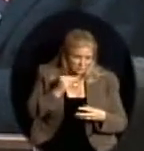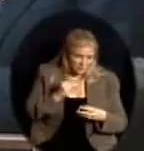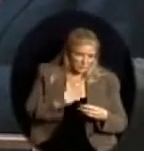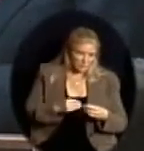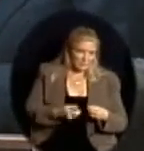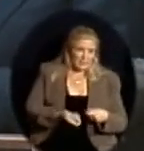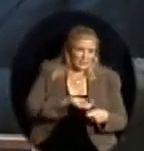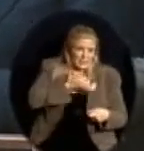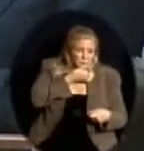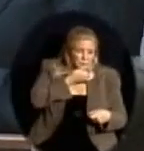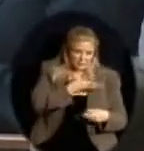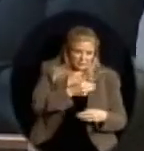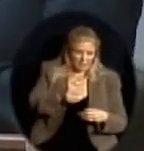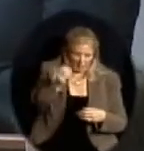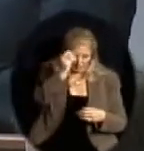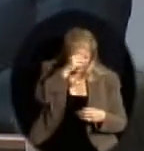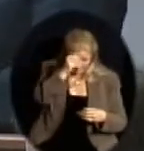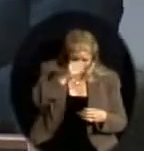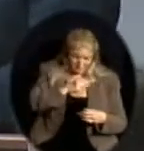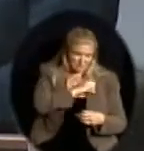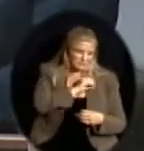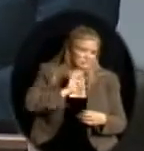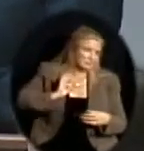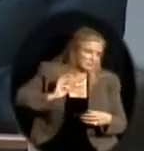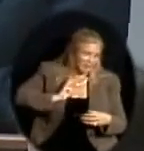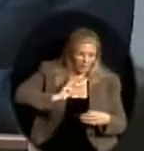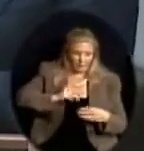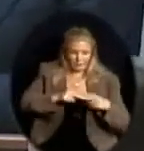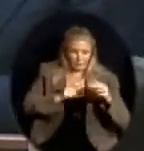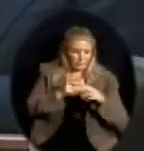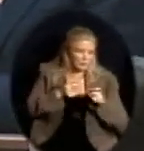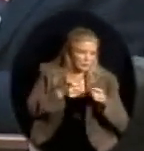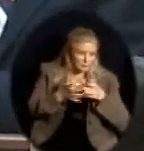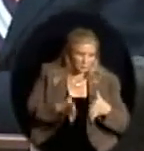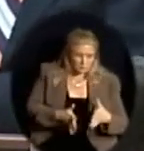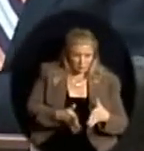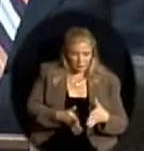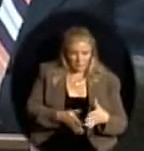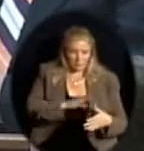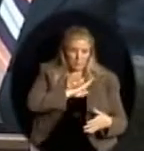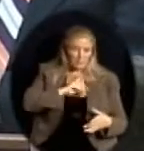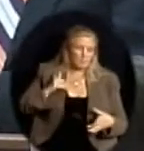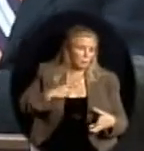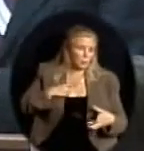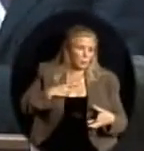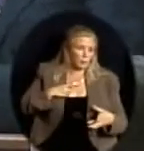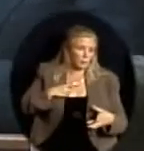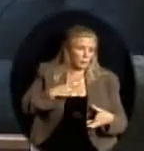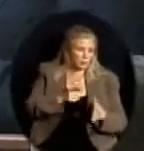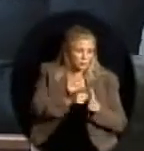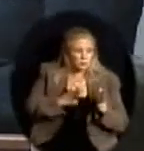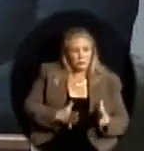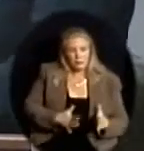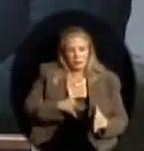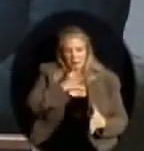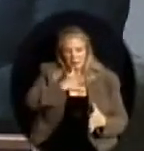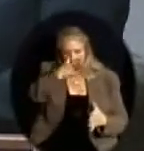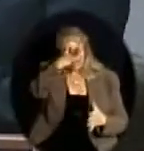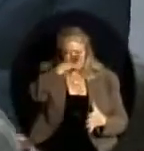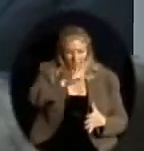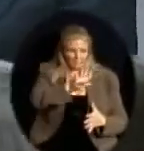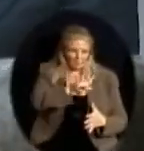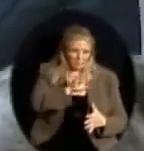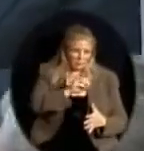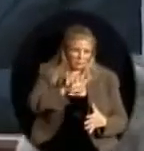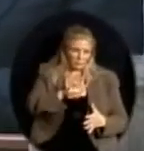building level administrators, staff counsel, board attorney, parents, the 504 building representatives,